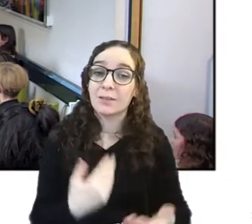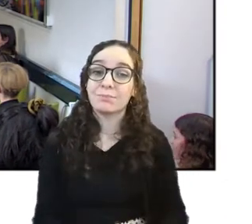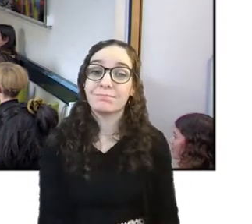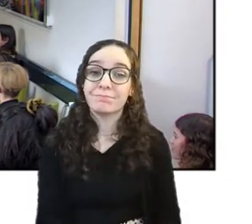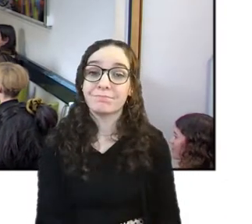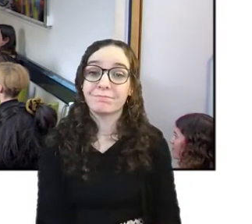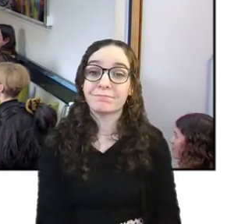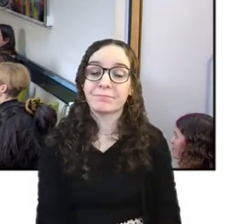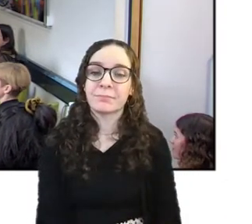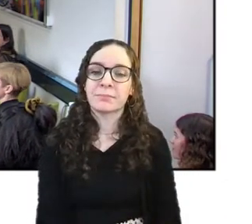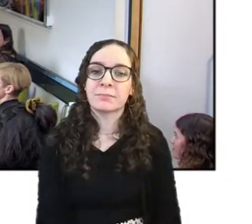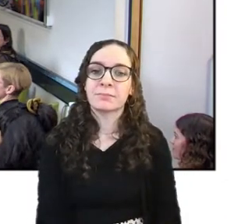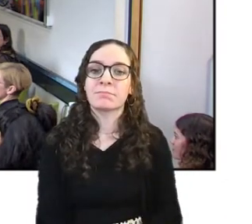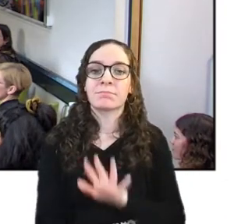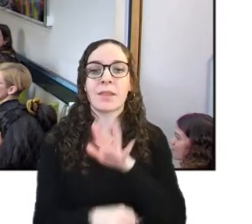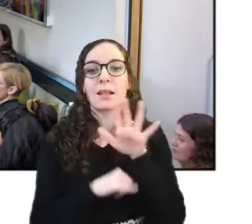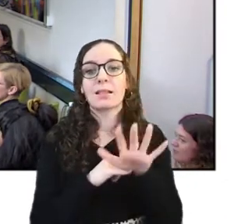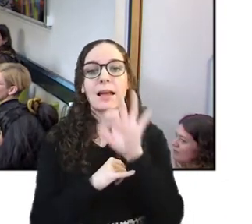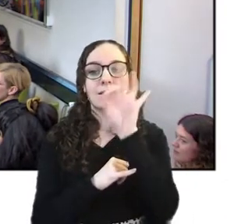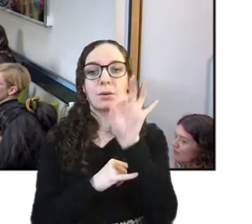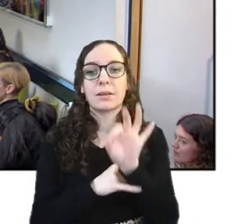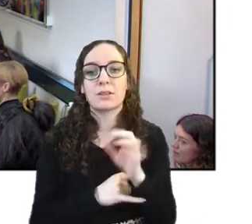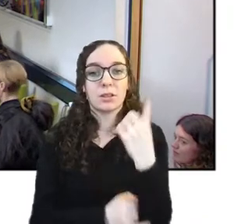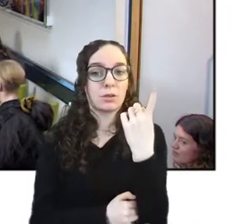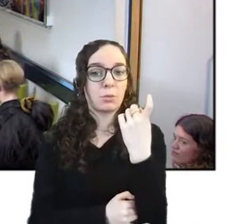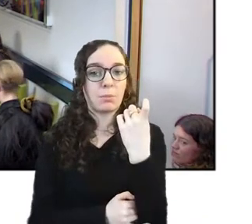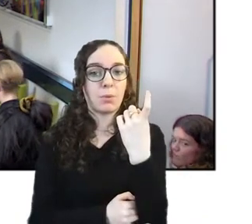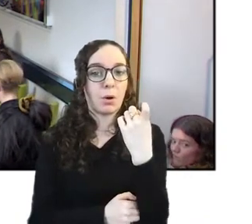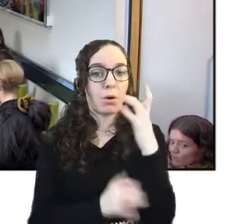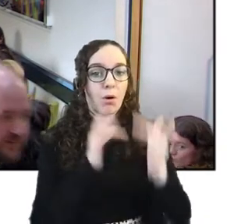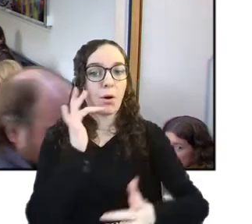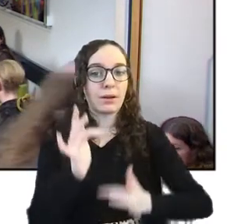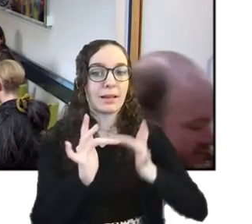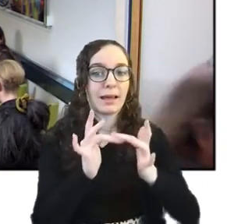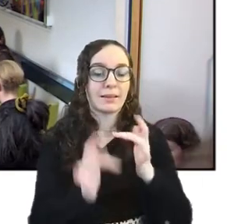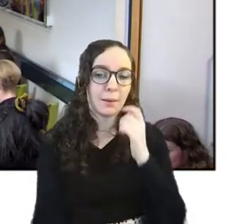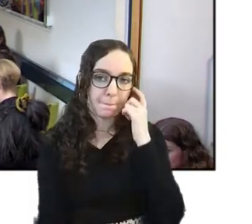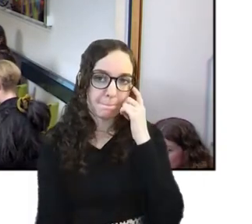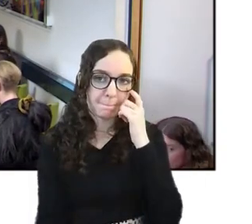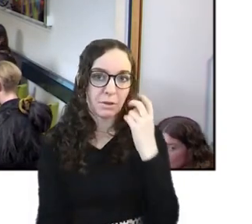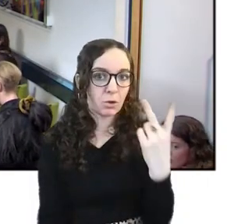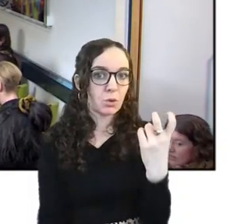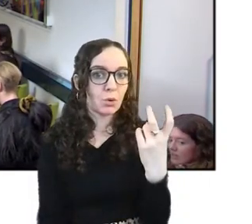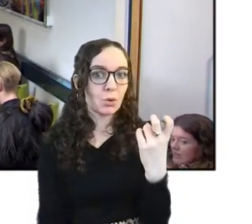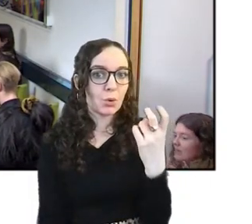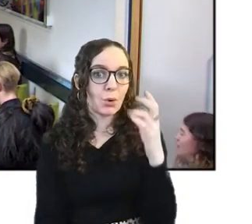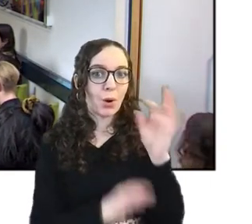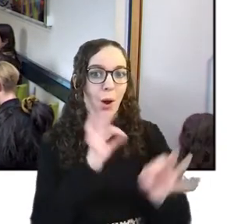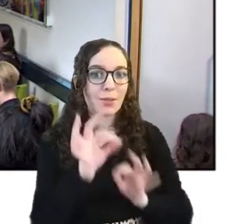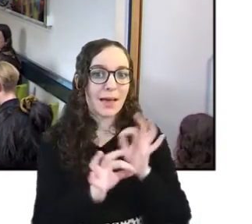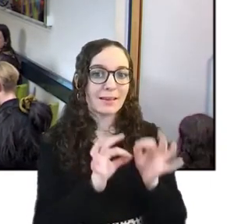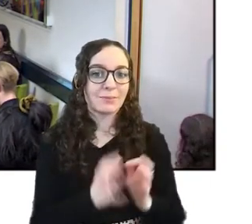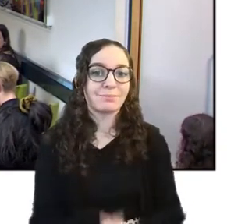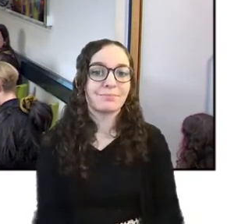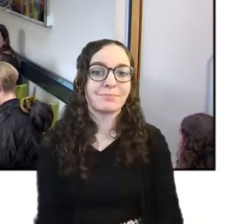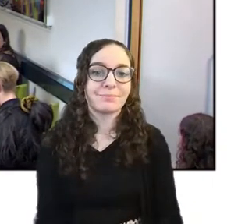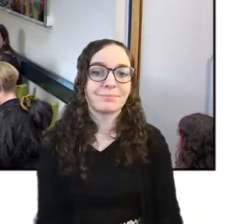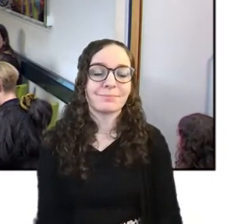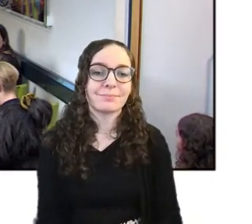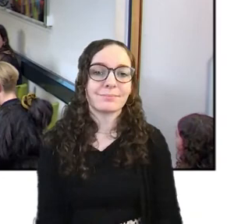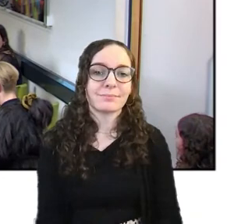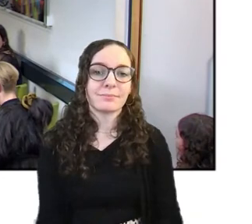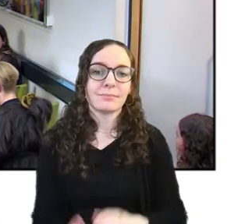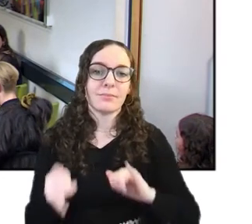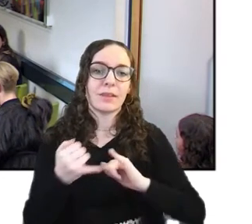any last questions for anyone oh we got one online two online uh so this one's from storm